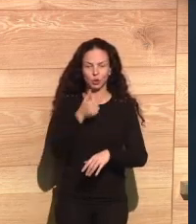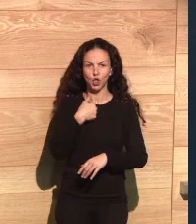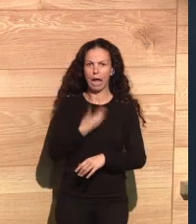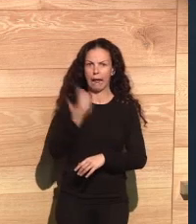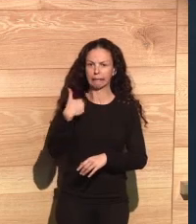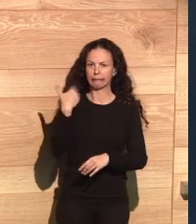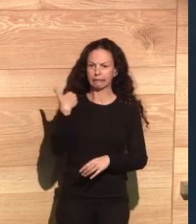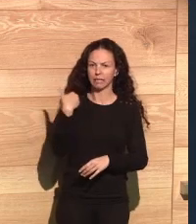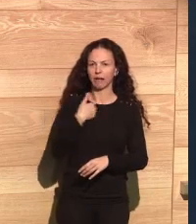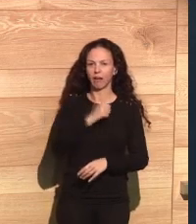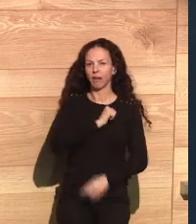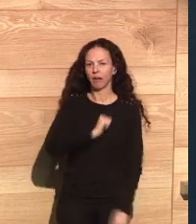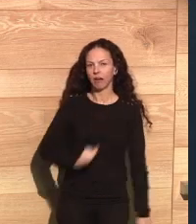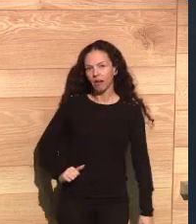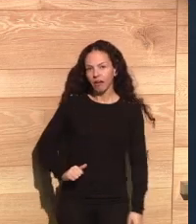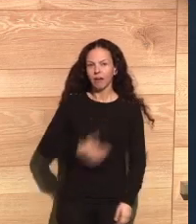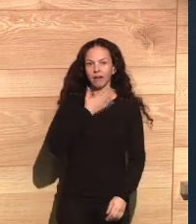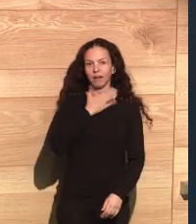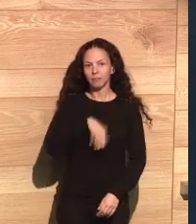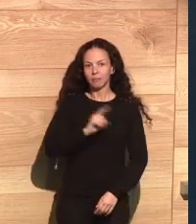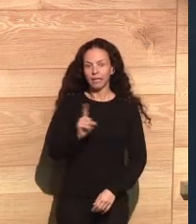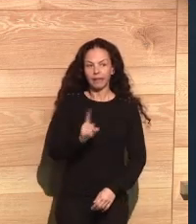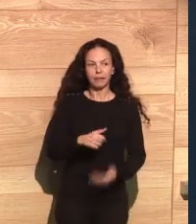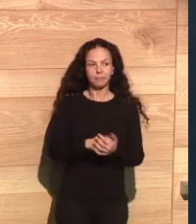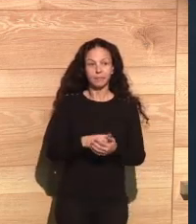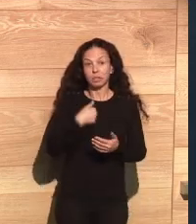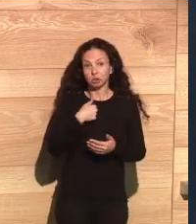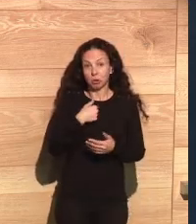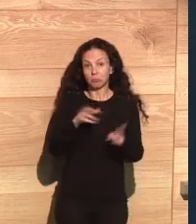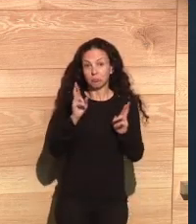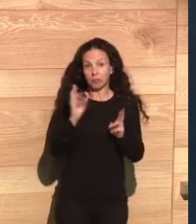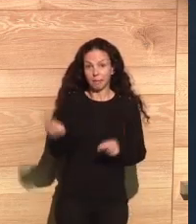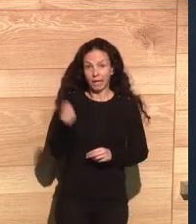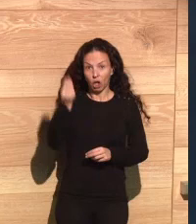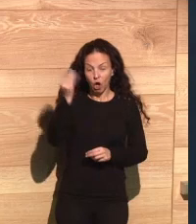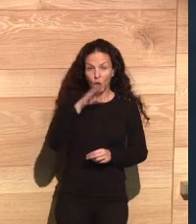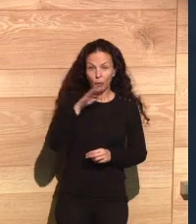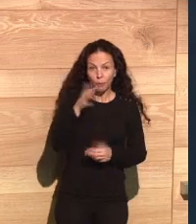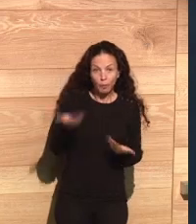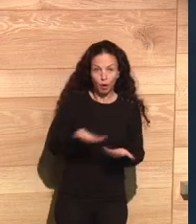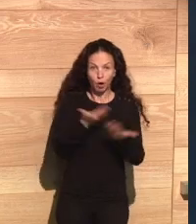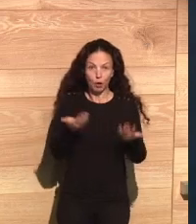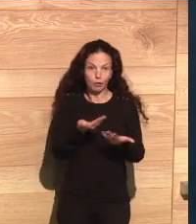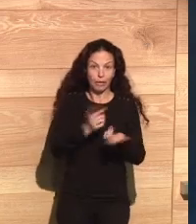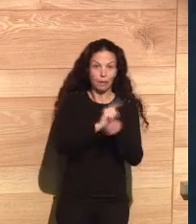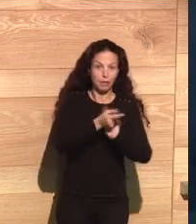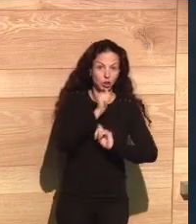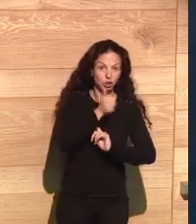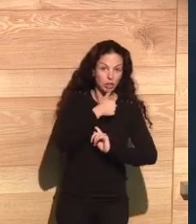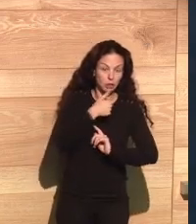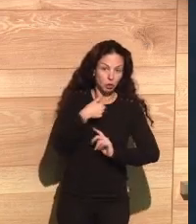for different services because I was a bit lazy about it, as many of us are. And I think that